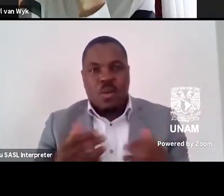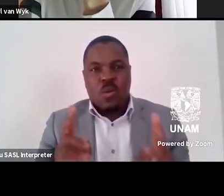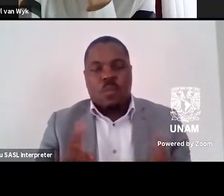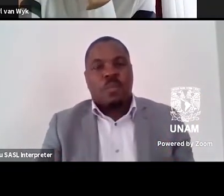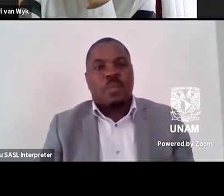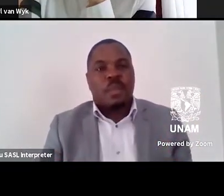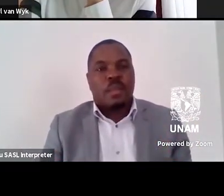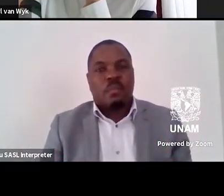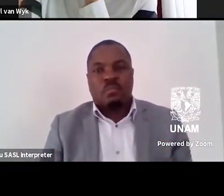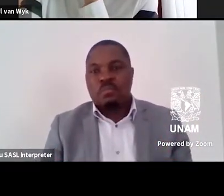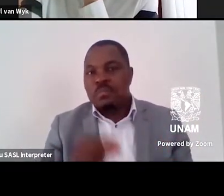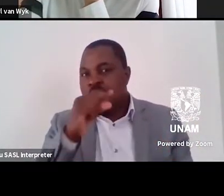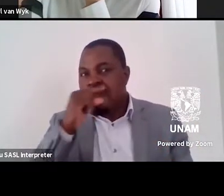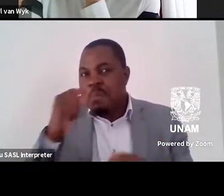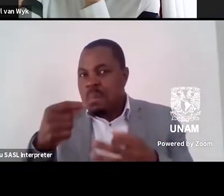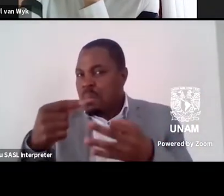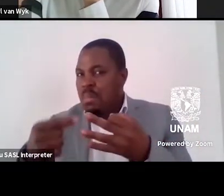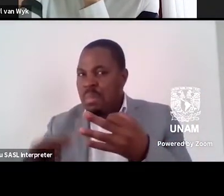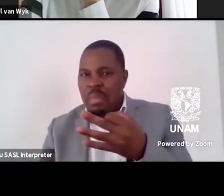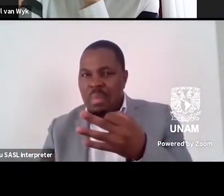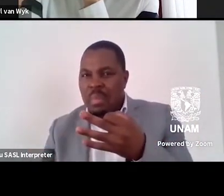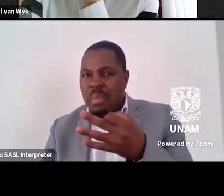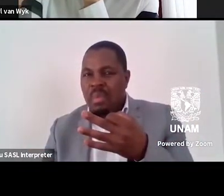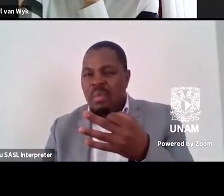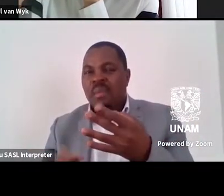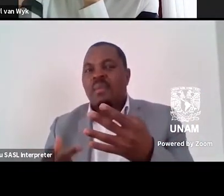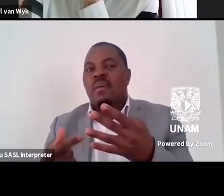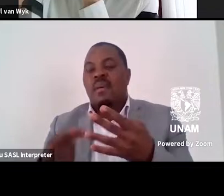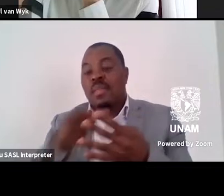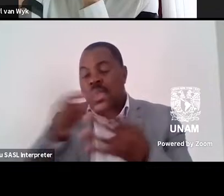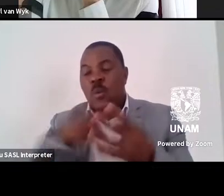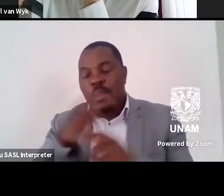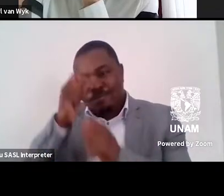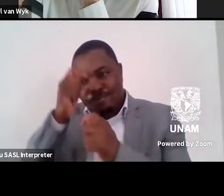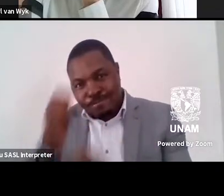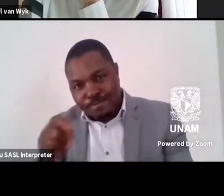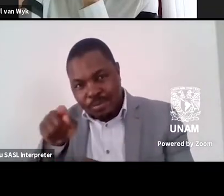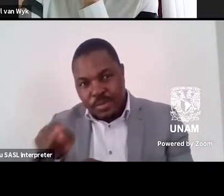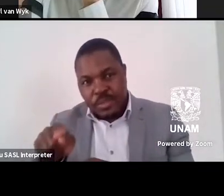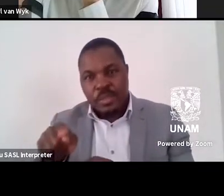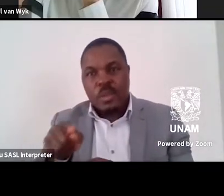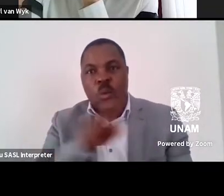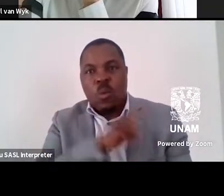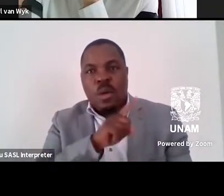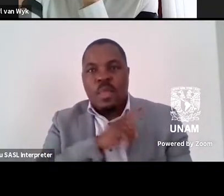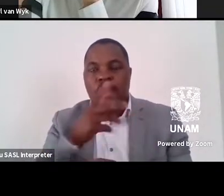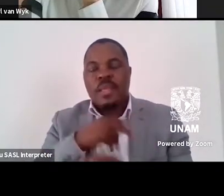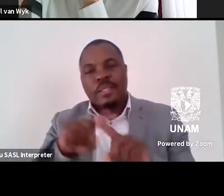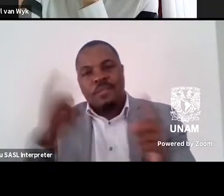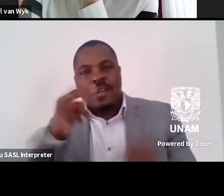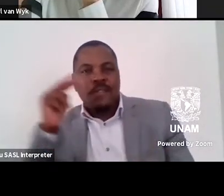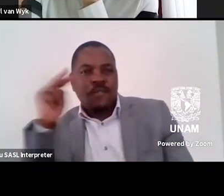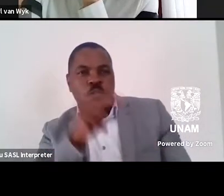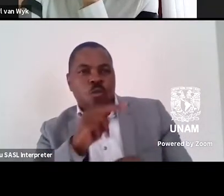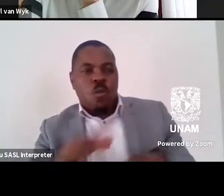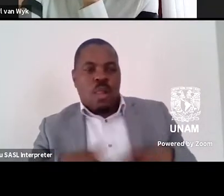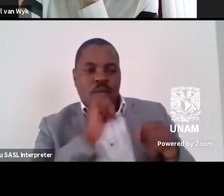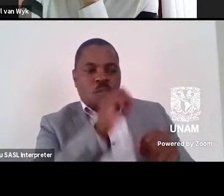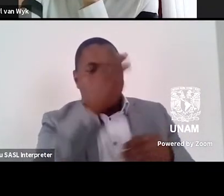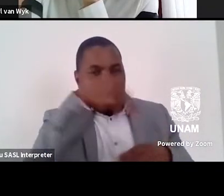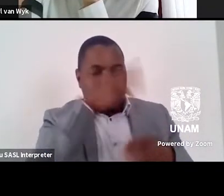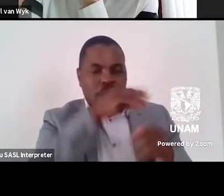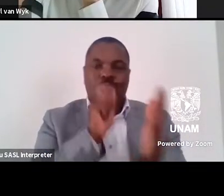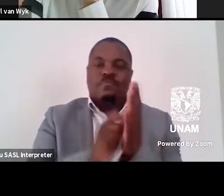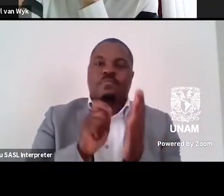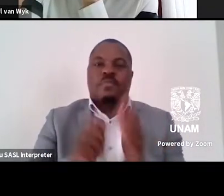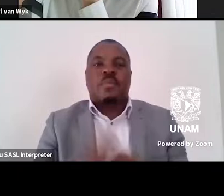Irma Pineda and Micaiah Sanchez are recognized for offering a different view of life in Mexico. Some of these poems